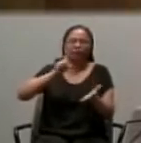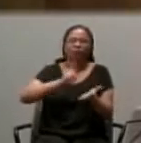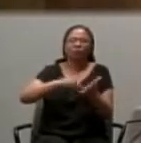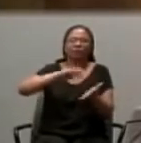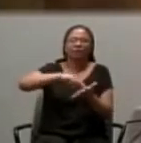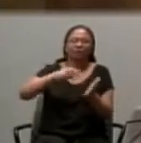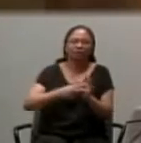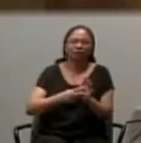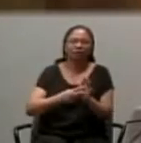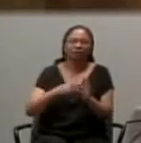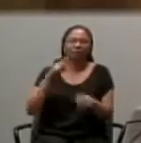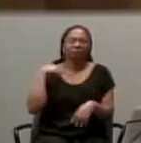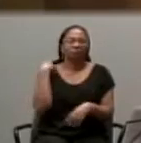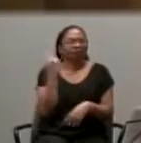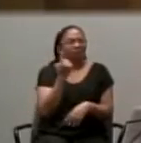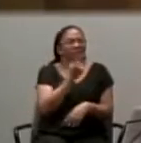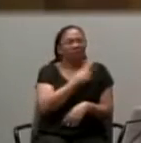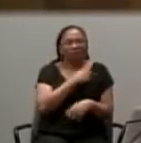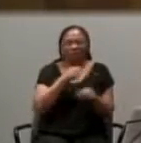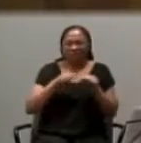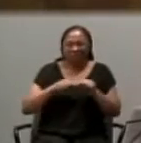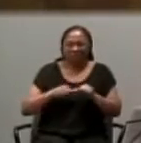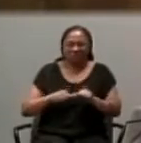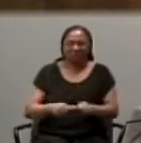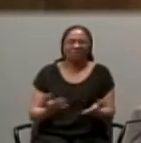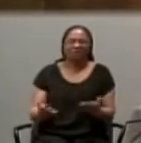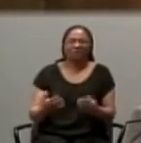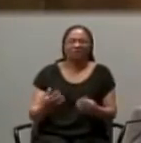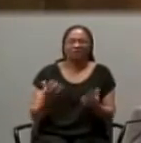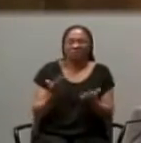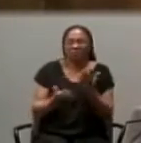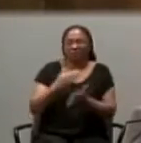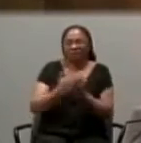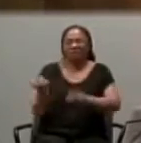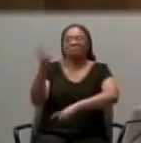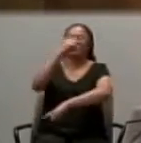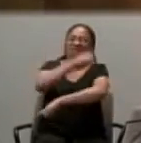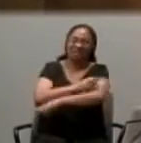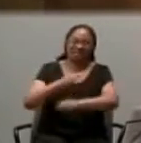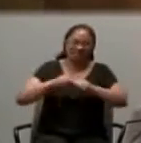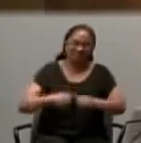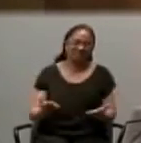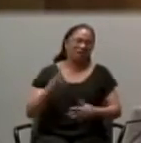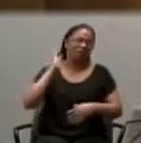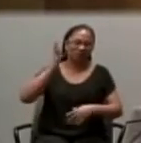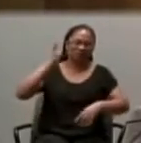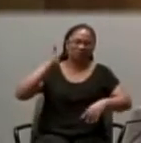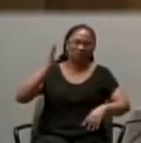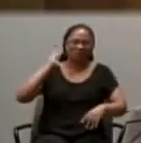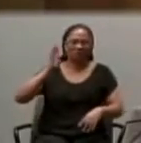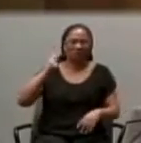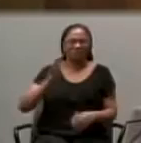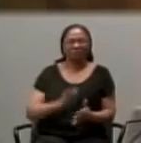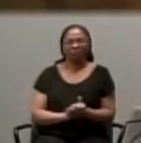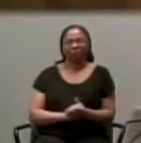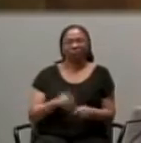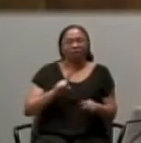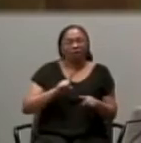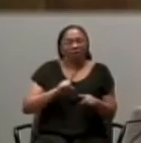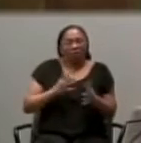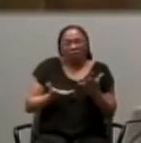combined today, well, we can stay a number of days here with it. But, if not, at least a few hours.